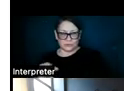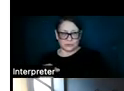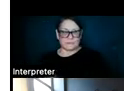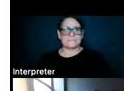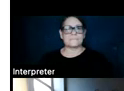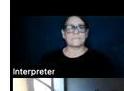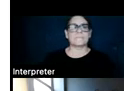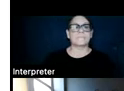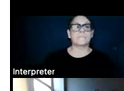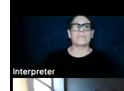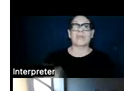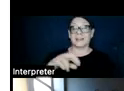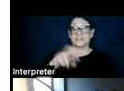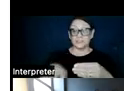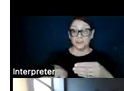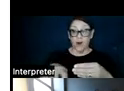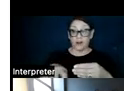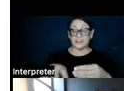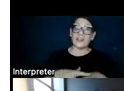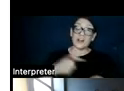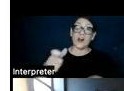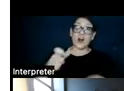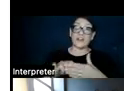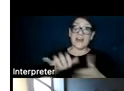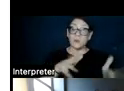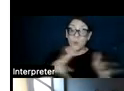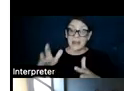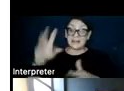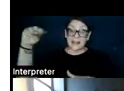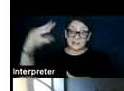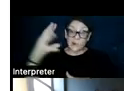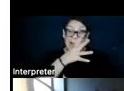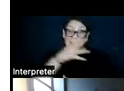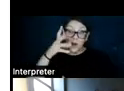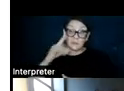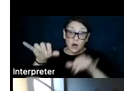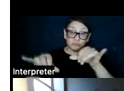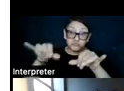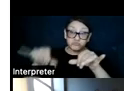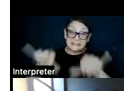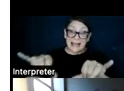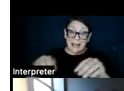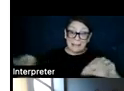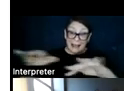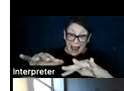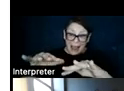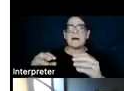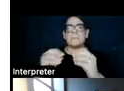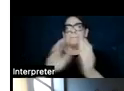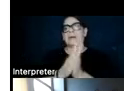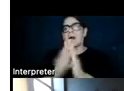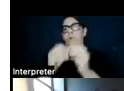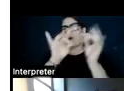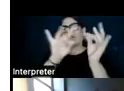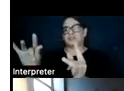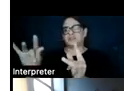As a result, the longer that wind and solar farms occupy the same parcel of land, the more efficient they become.